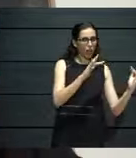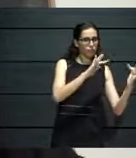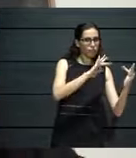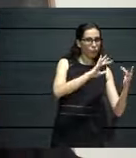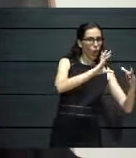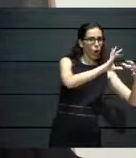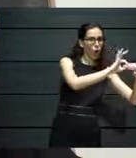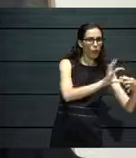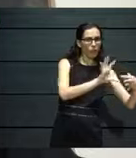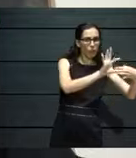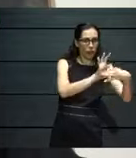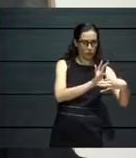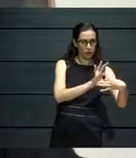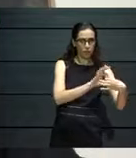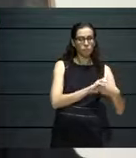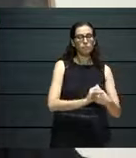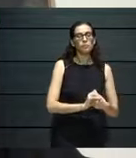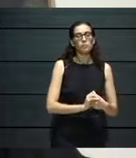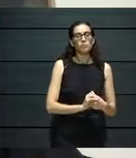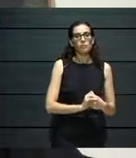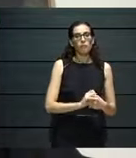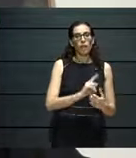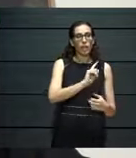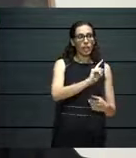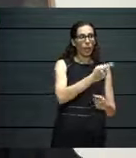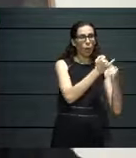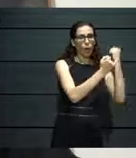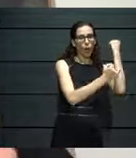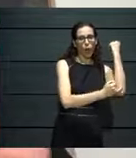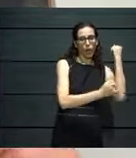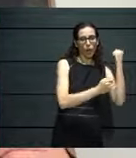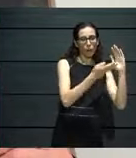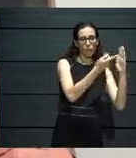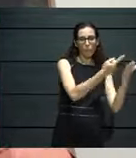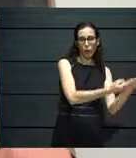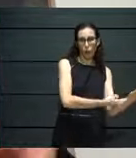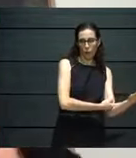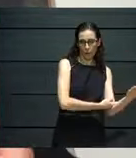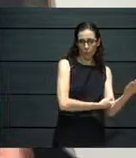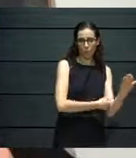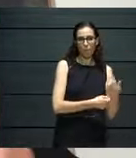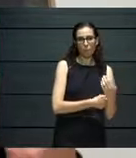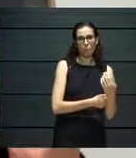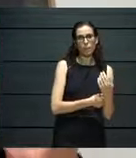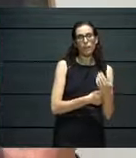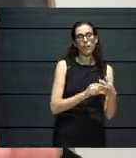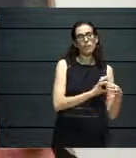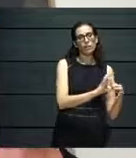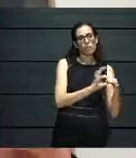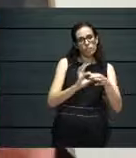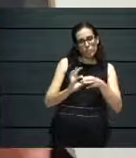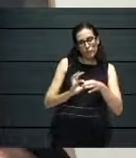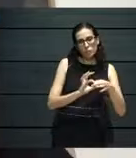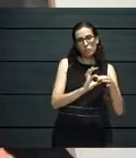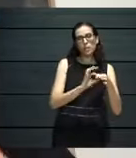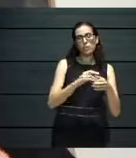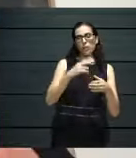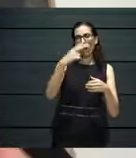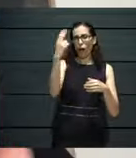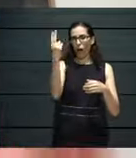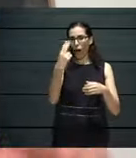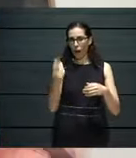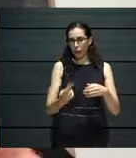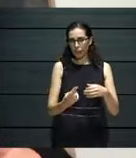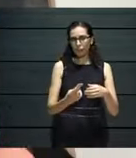online program which we kicked off with, whereby through collaborations with contemporary artists, both